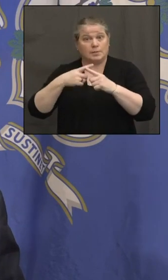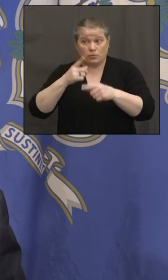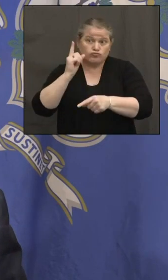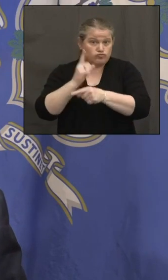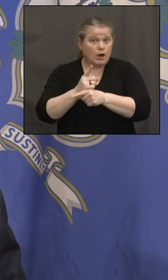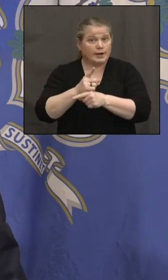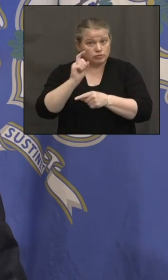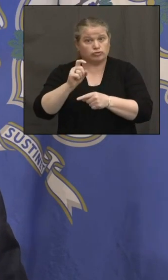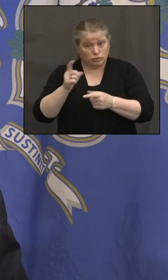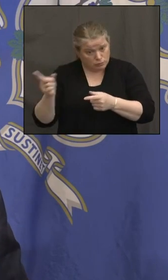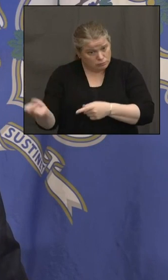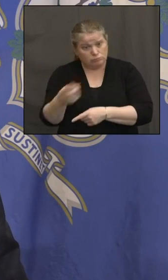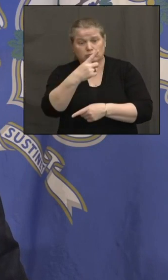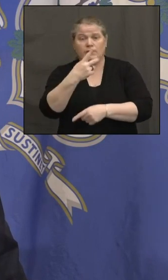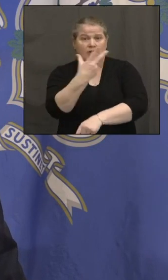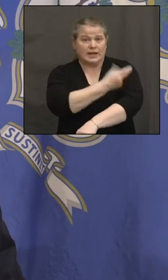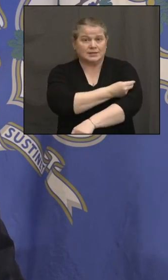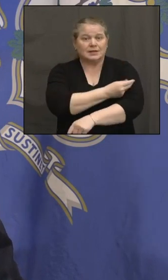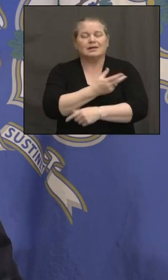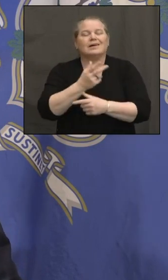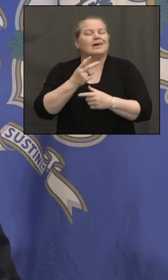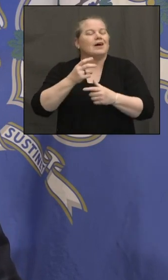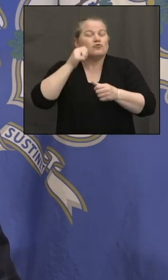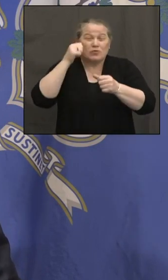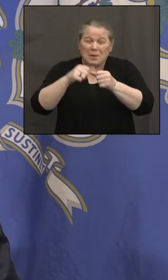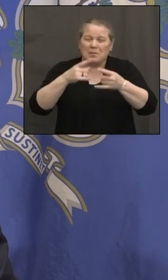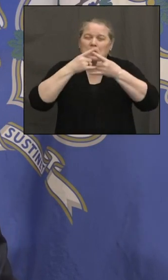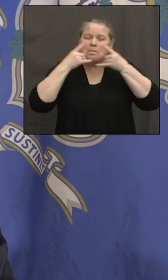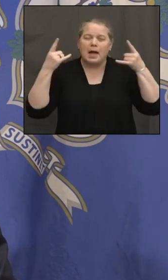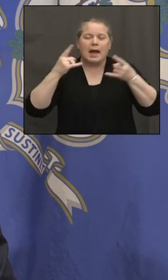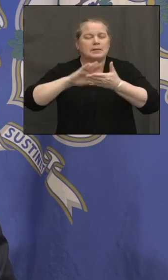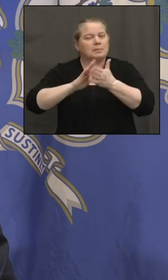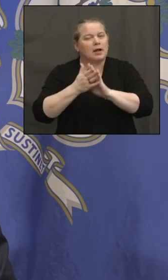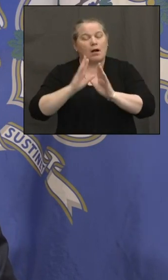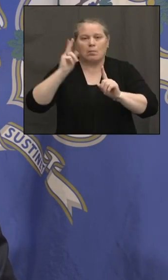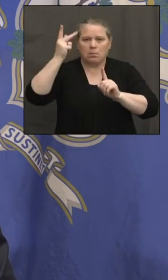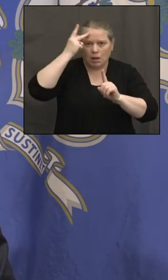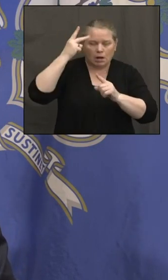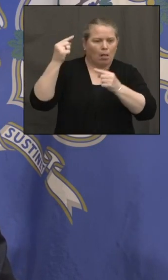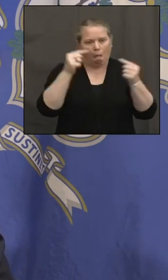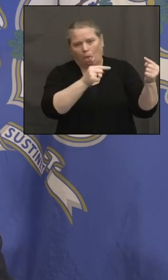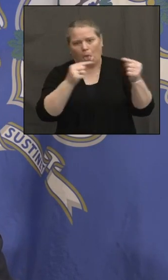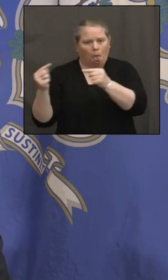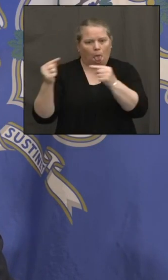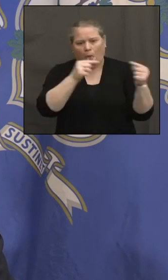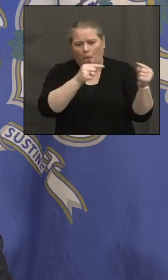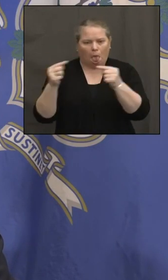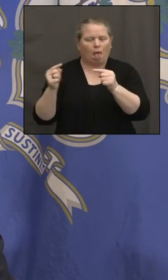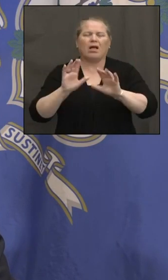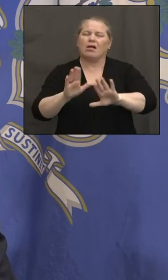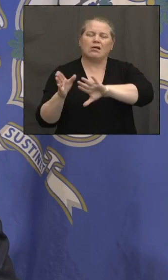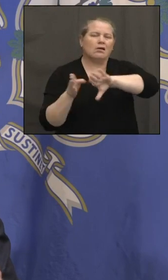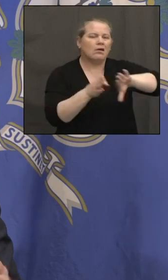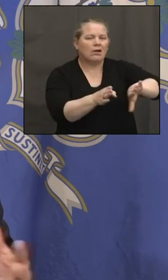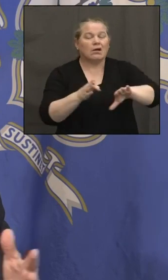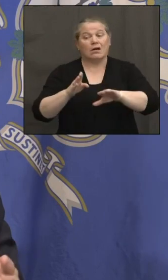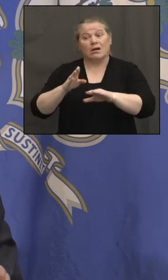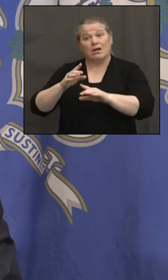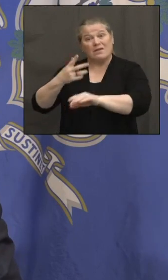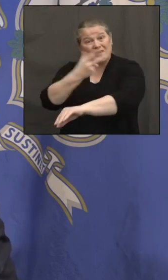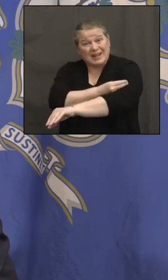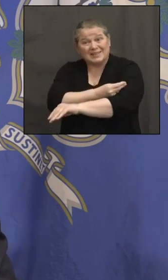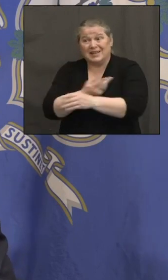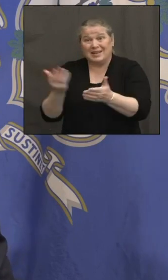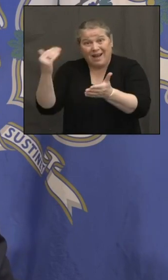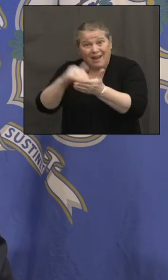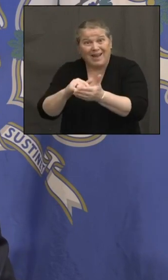vaccinations keep you safe and to keep everybody you come into contact safe. So I really got to believe that over a